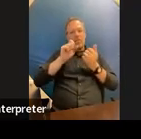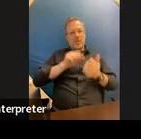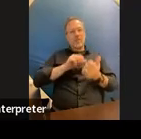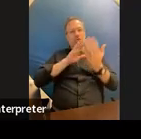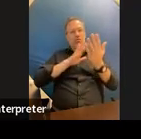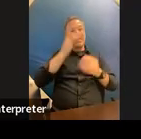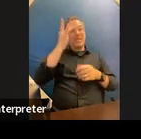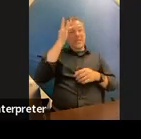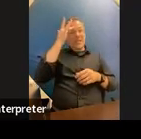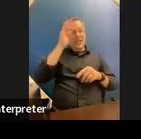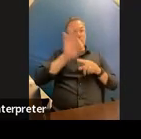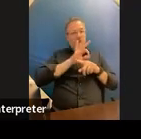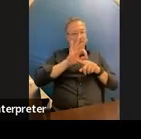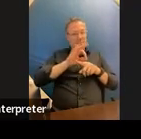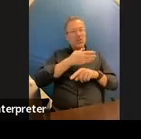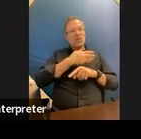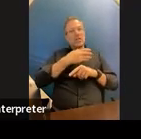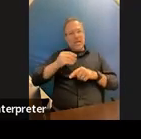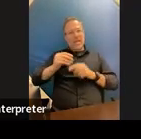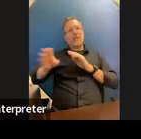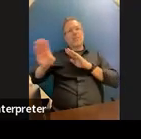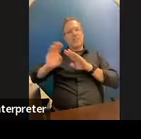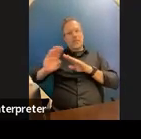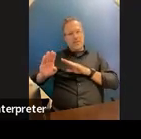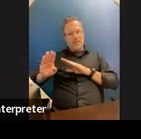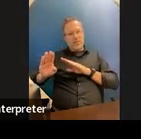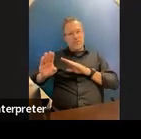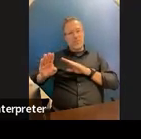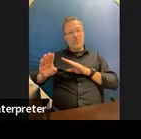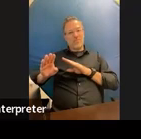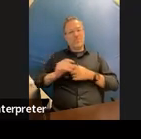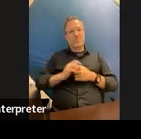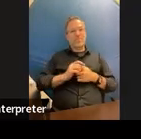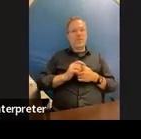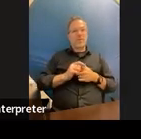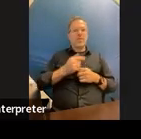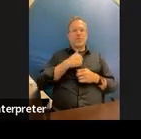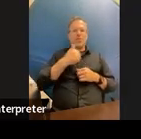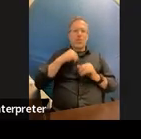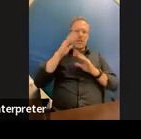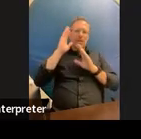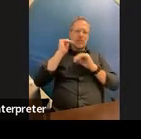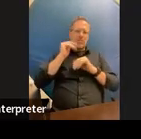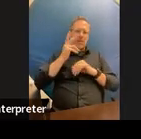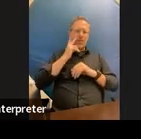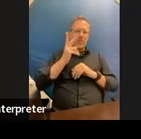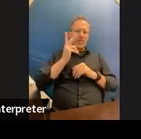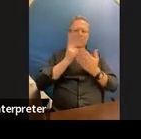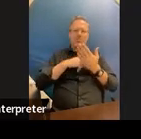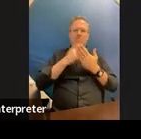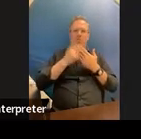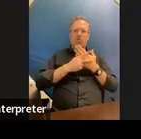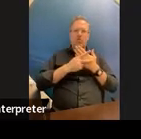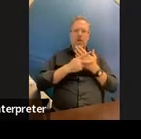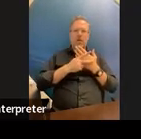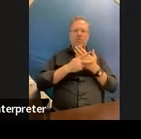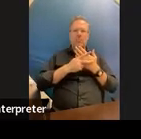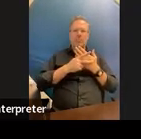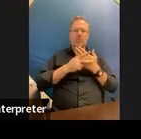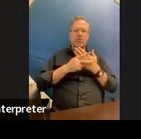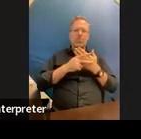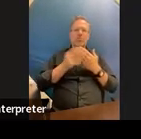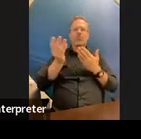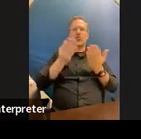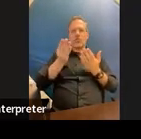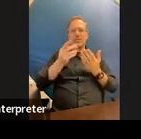behavior so this is really a global disability and we would expect to see programming to address both of those